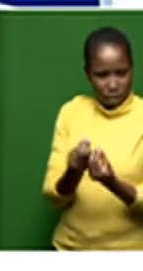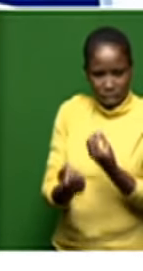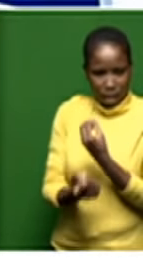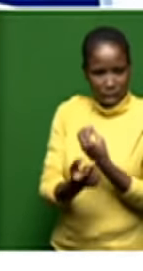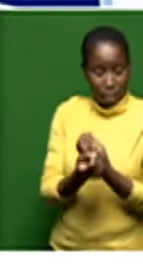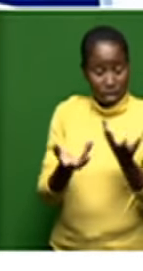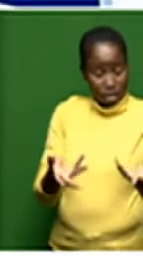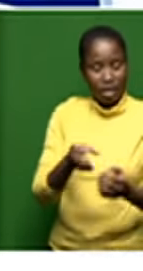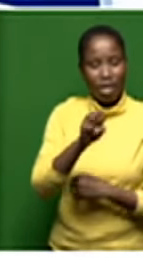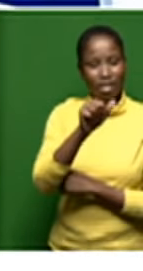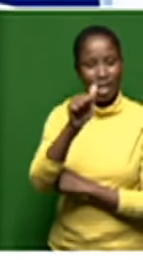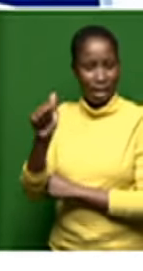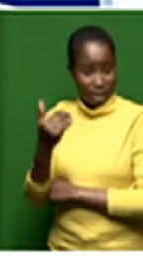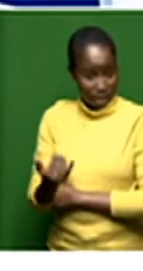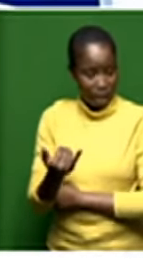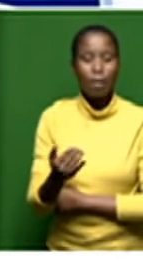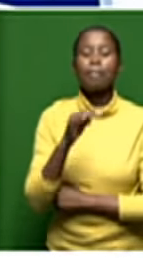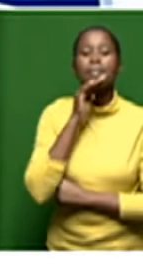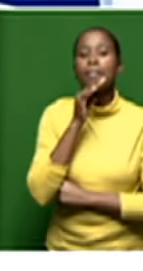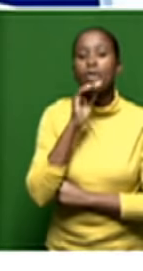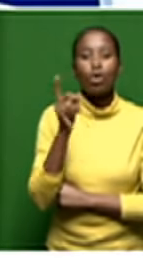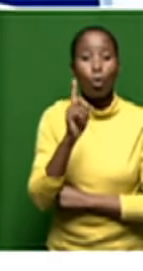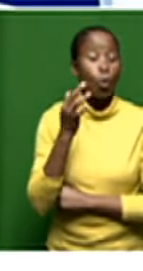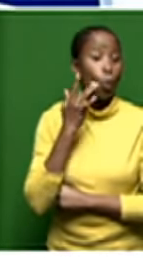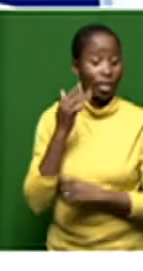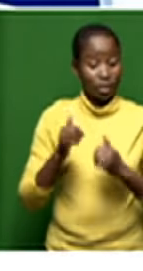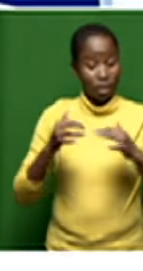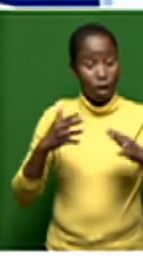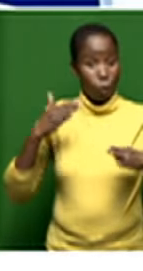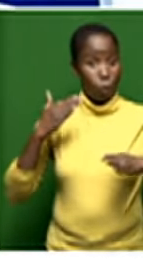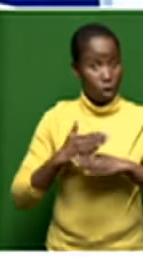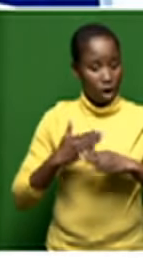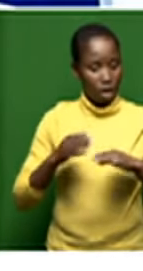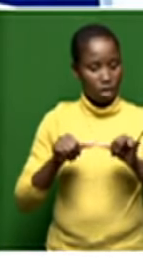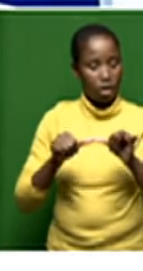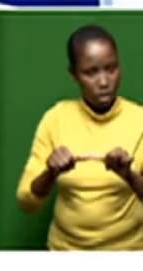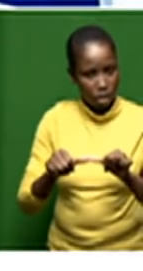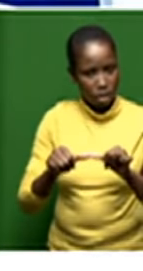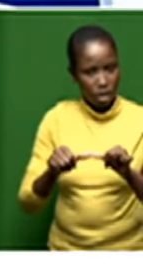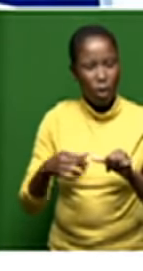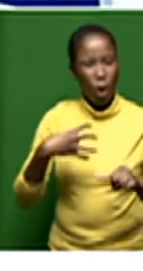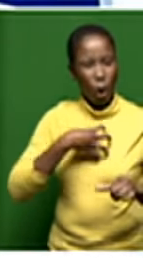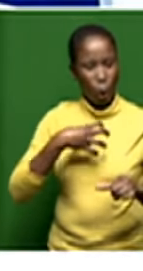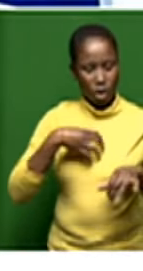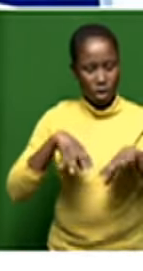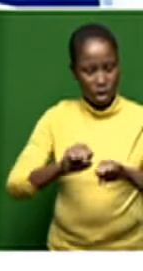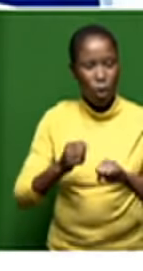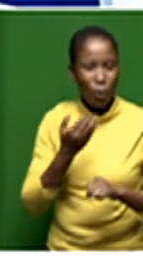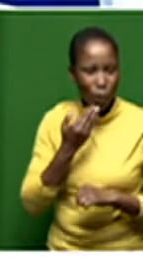at the moment so when saa takes to the skies who will own this entity